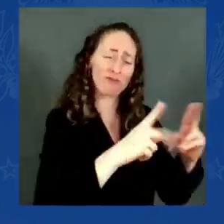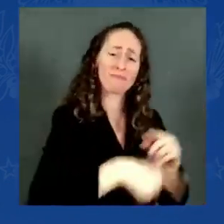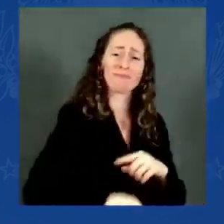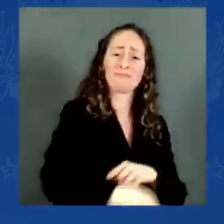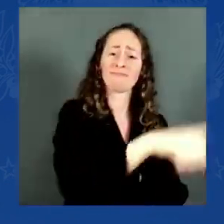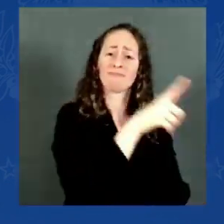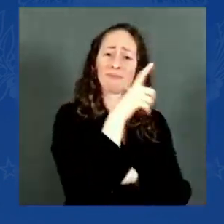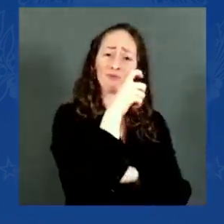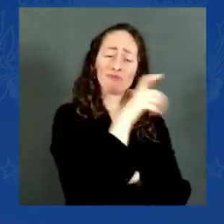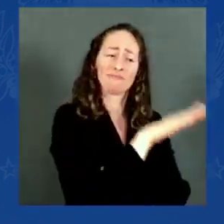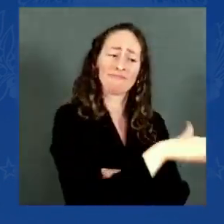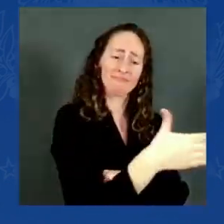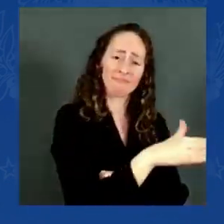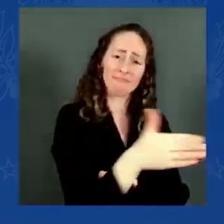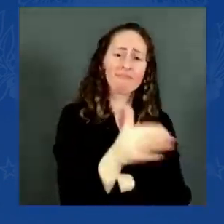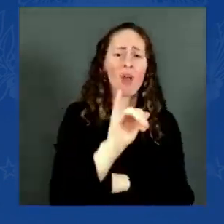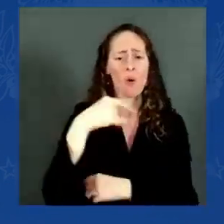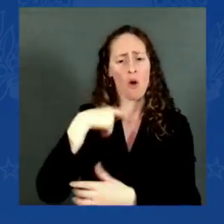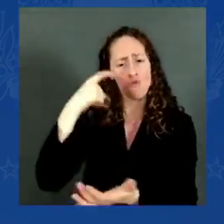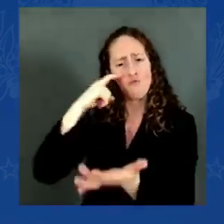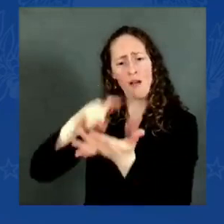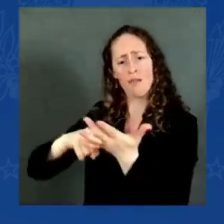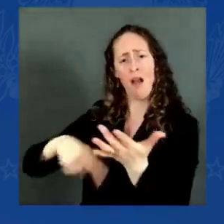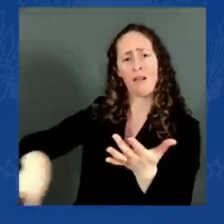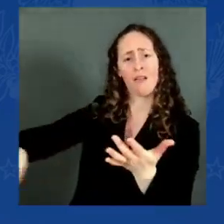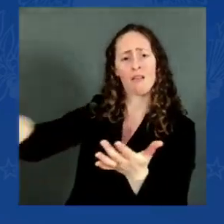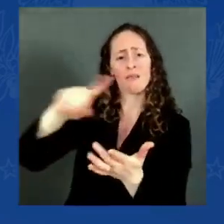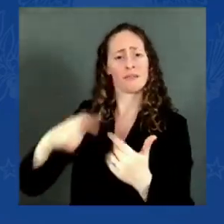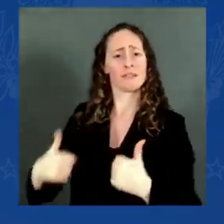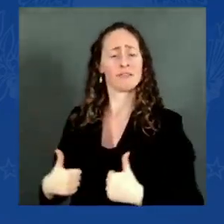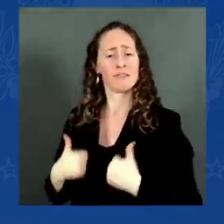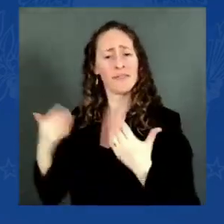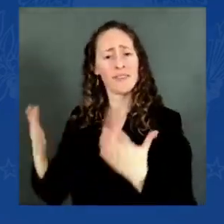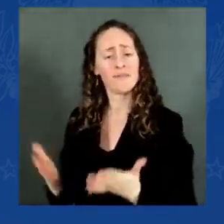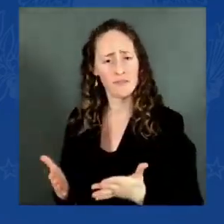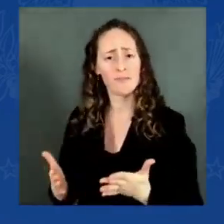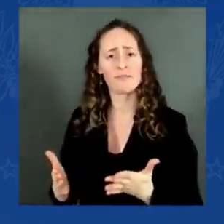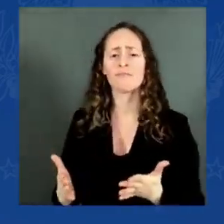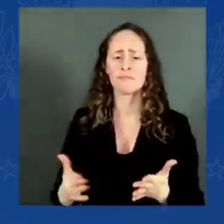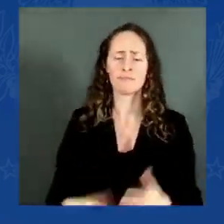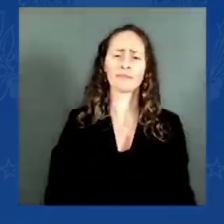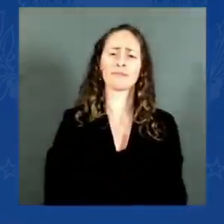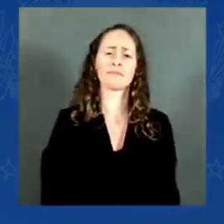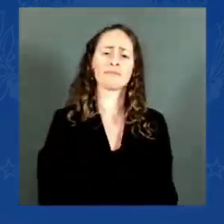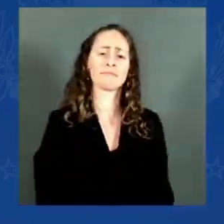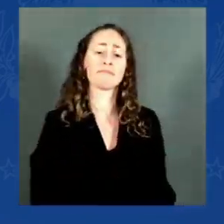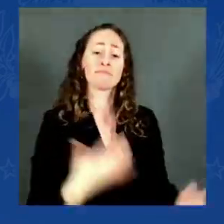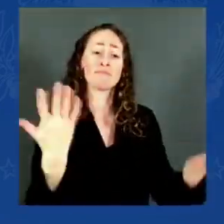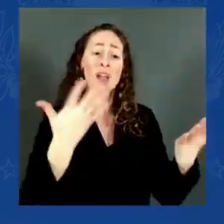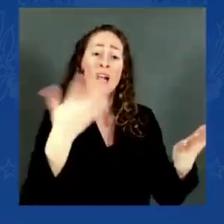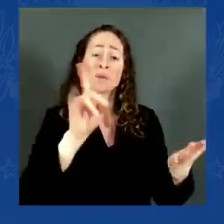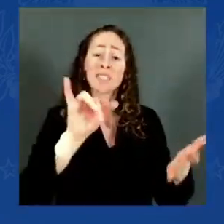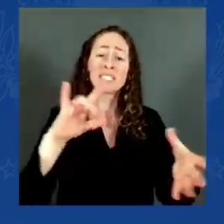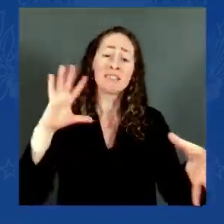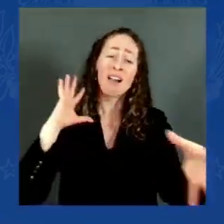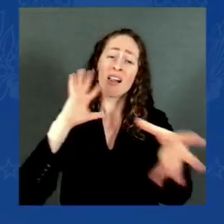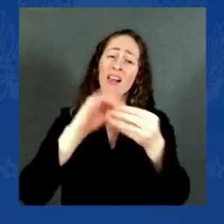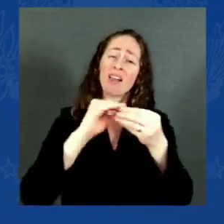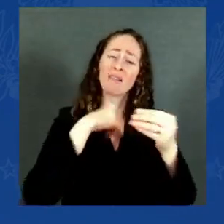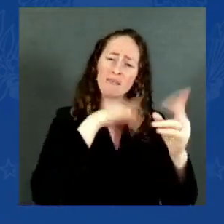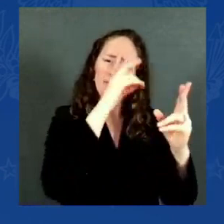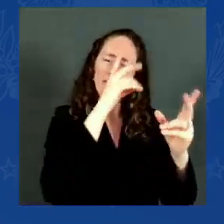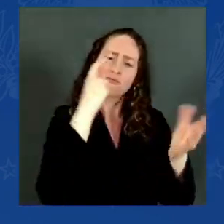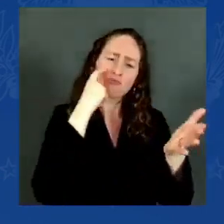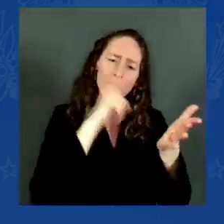to honor what you've done. We have many obligations to our children, to our elderly, to those